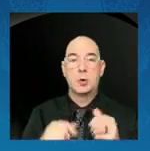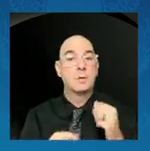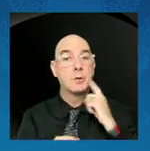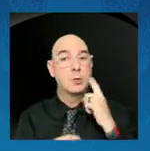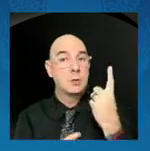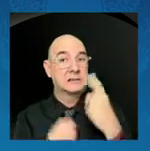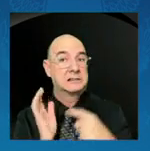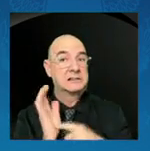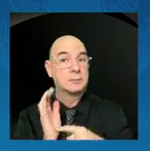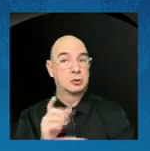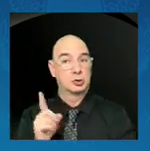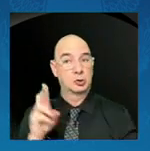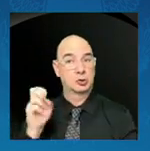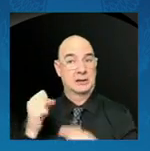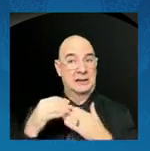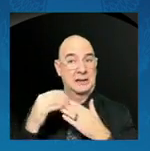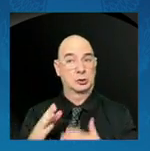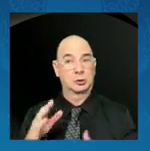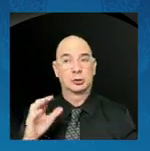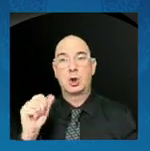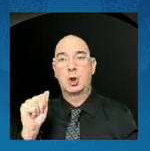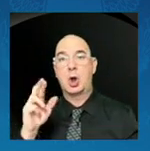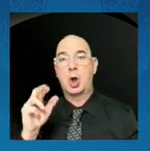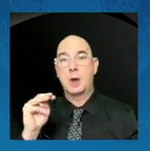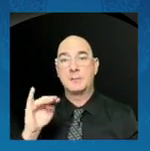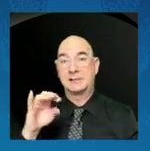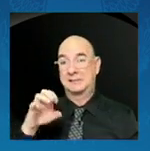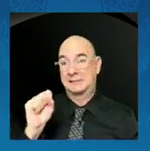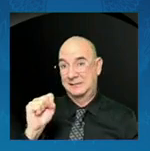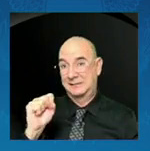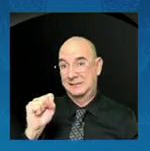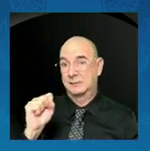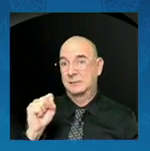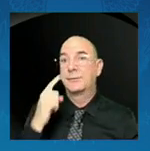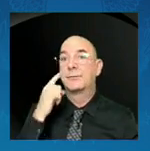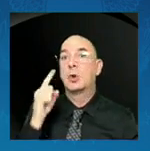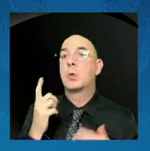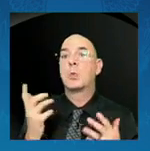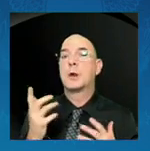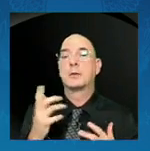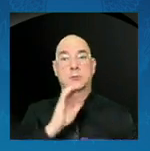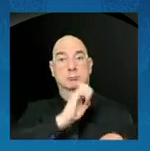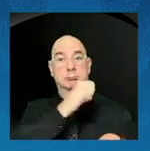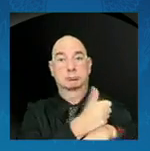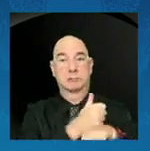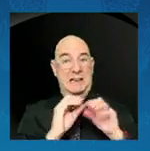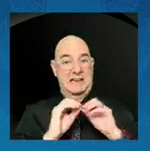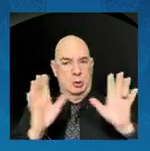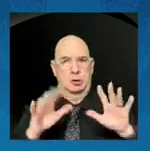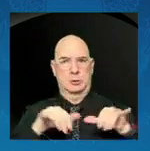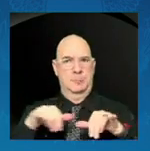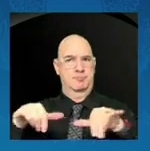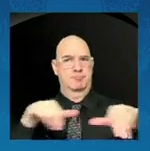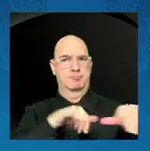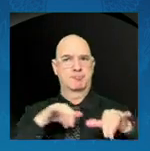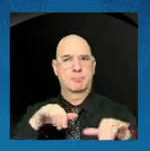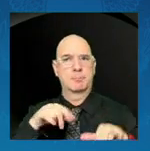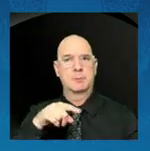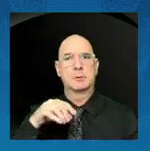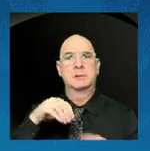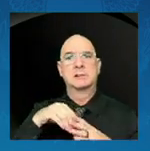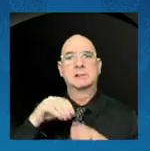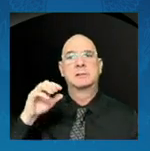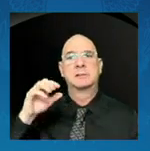Accords. establish. Clear norms. For civil space. Exploration. 13 nations. Have signed on. So far.